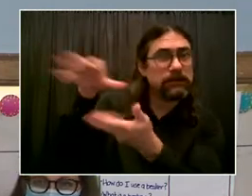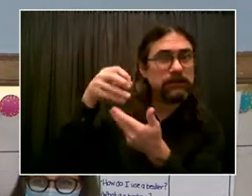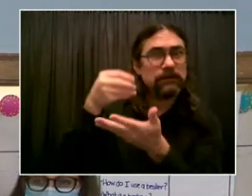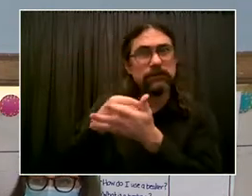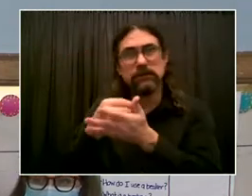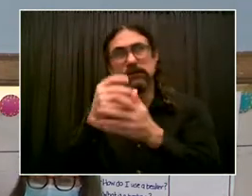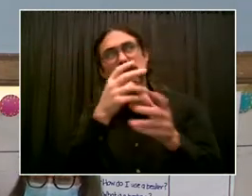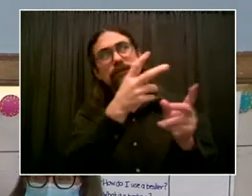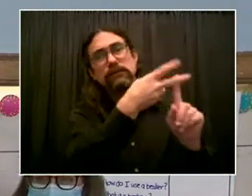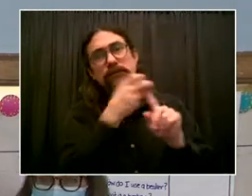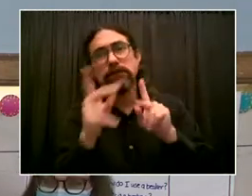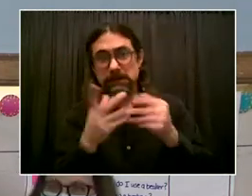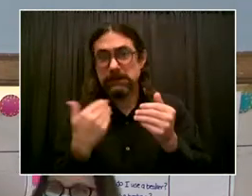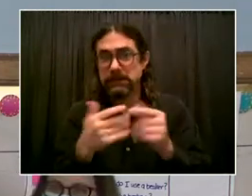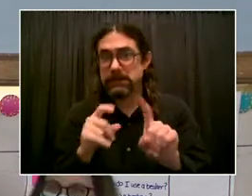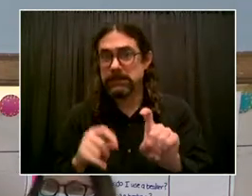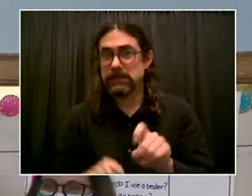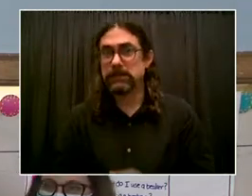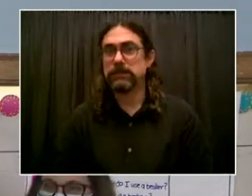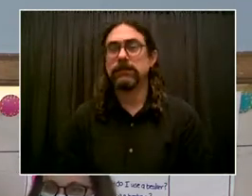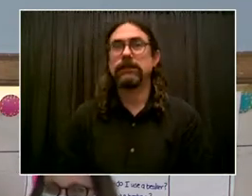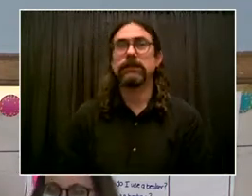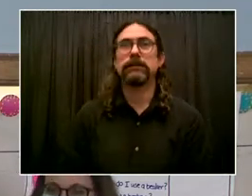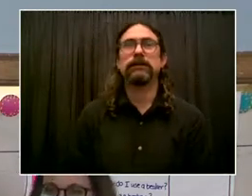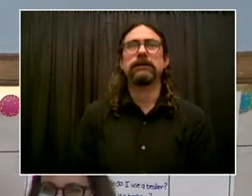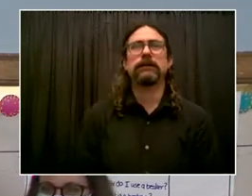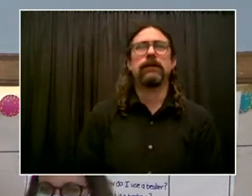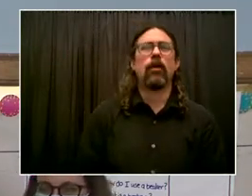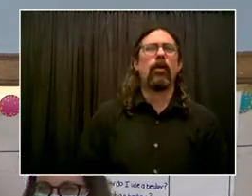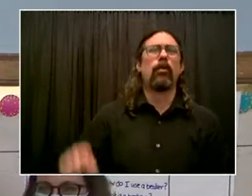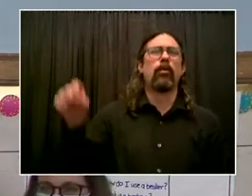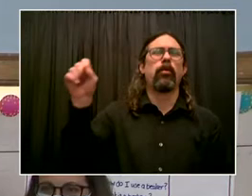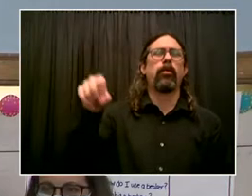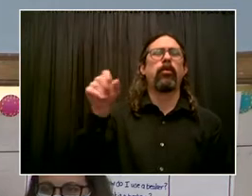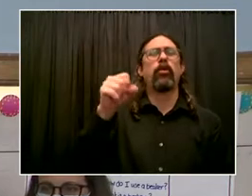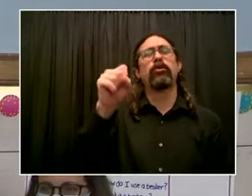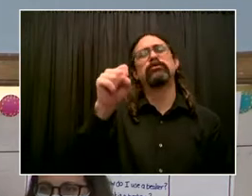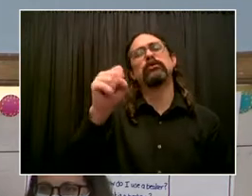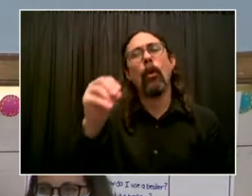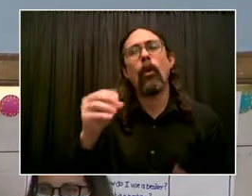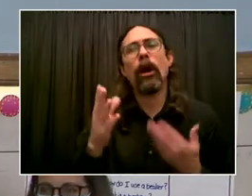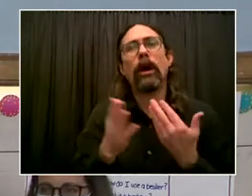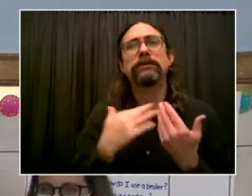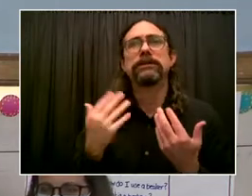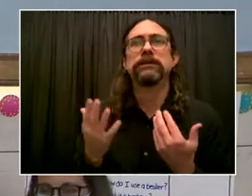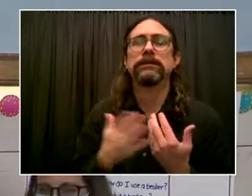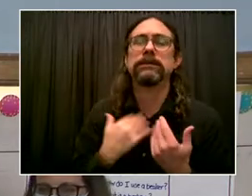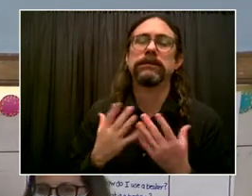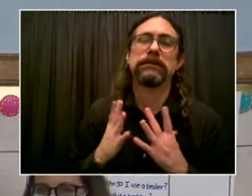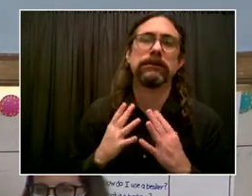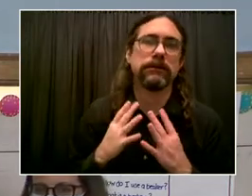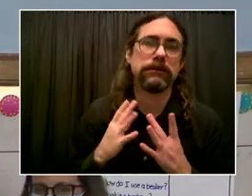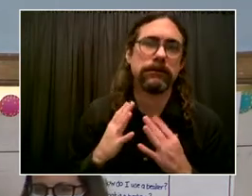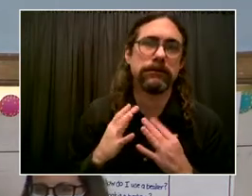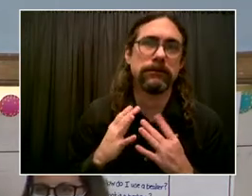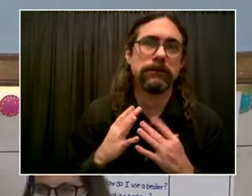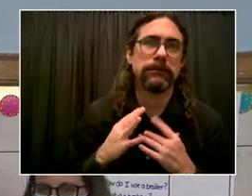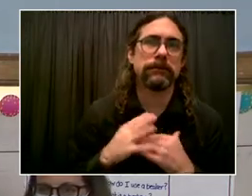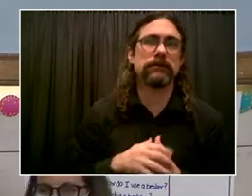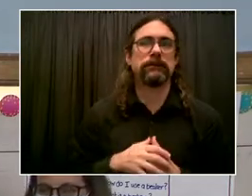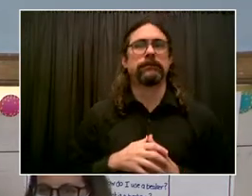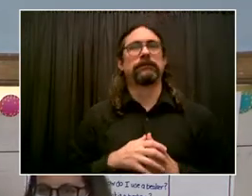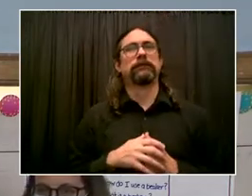Oh, it's, Mayor, it's been so easy. We're so, like, in August, we got word about this.